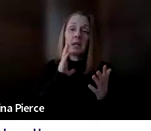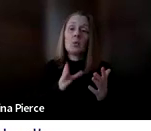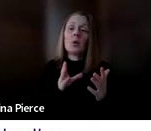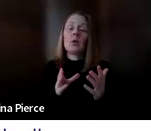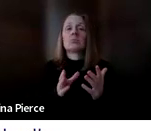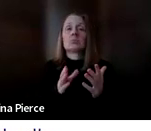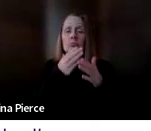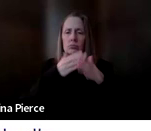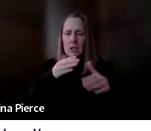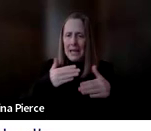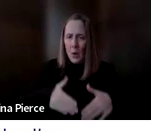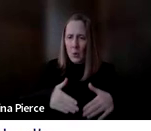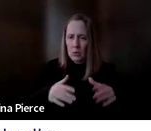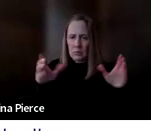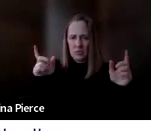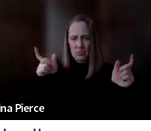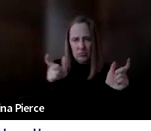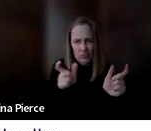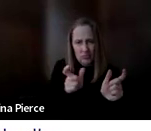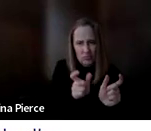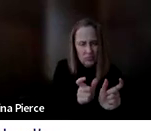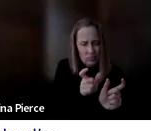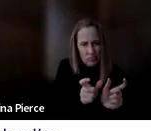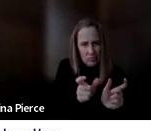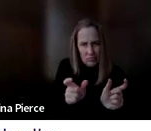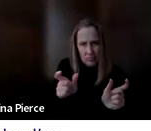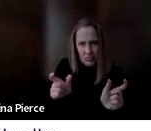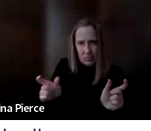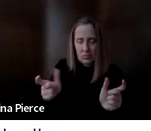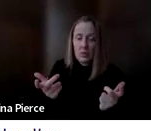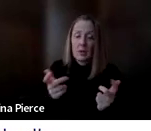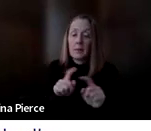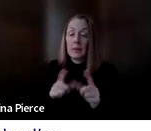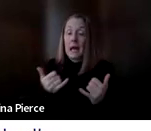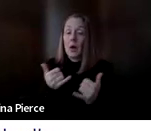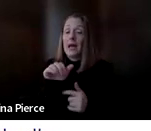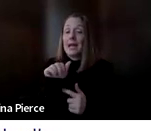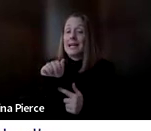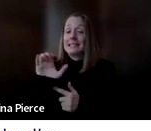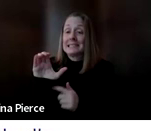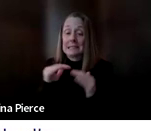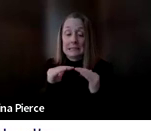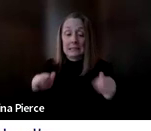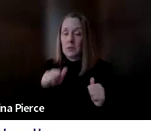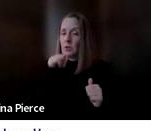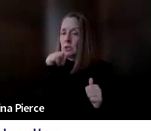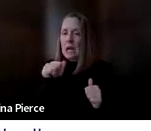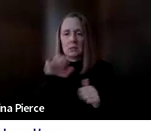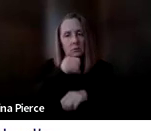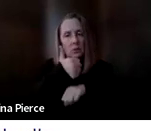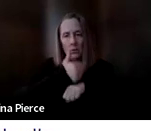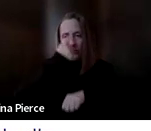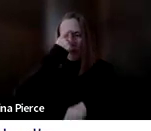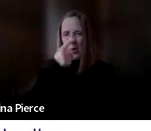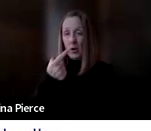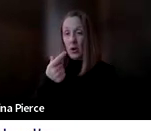high tech communication systems, AAC communication systems we have now aren't necessarily set up for gestalt language processors.